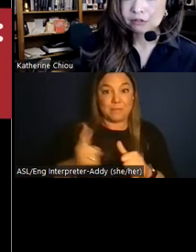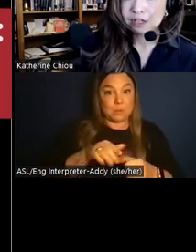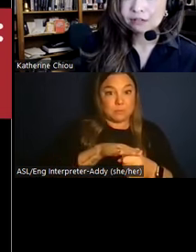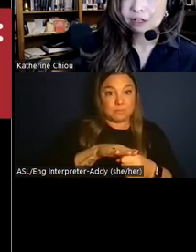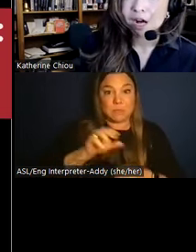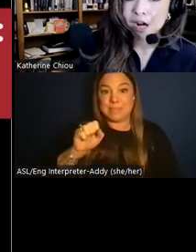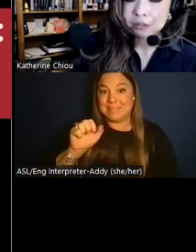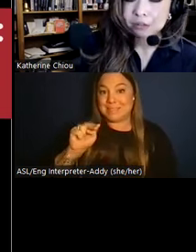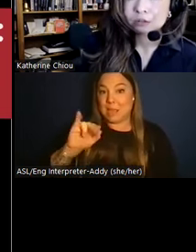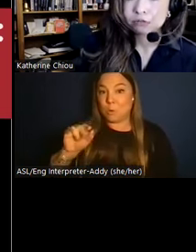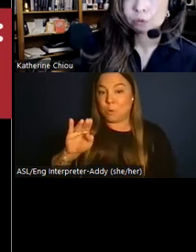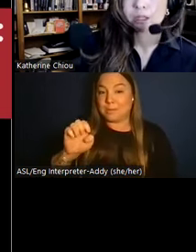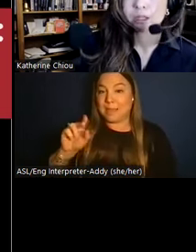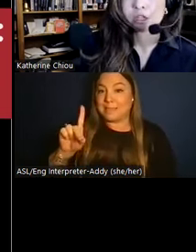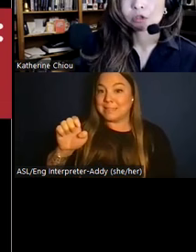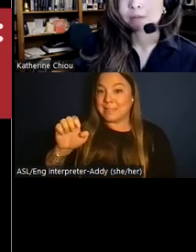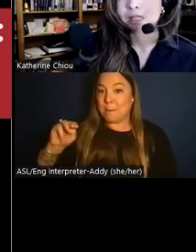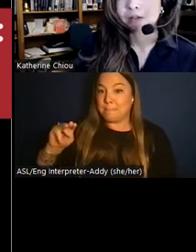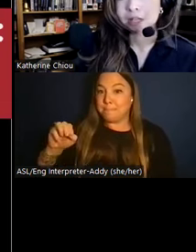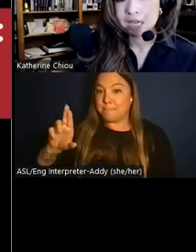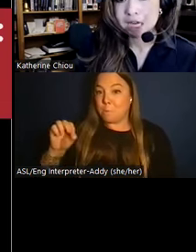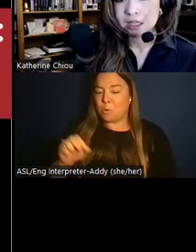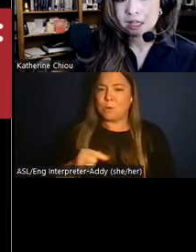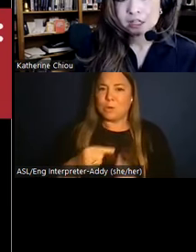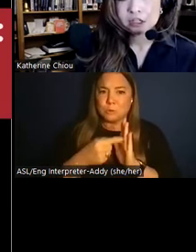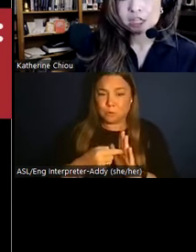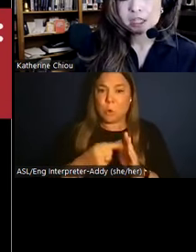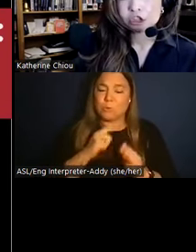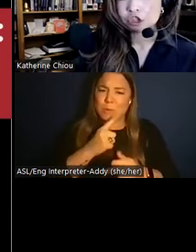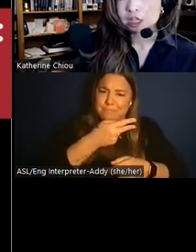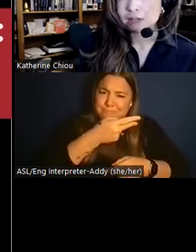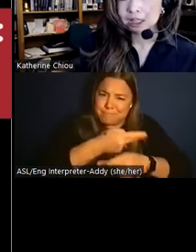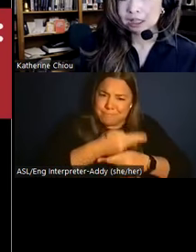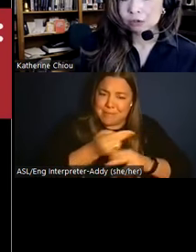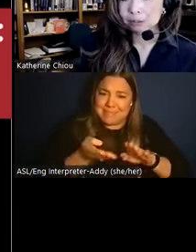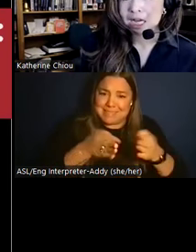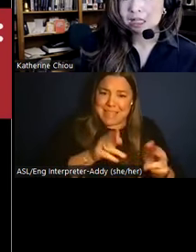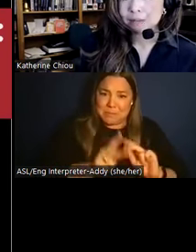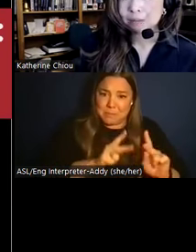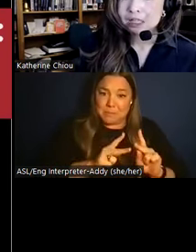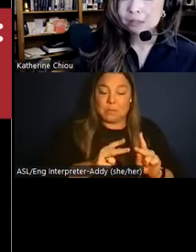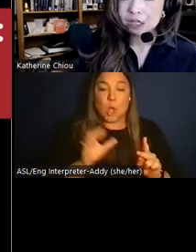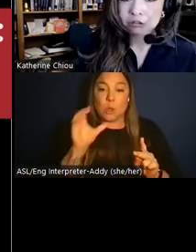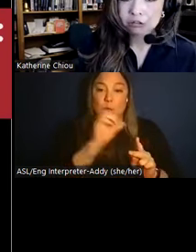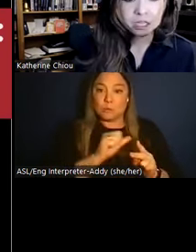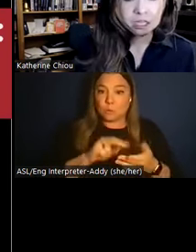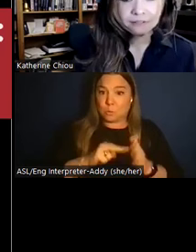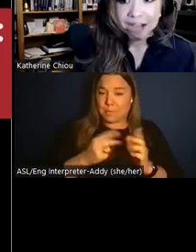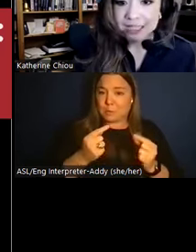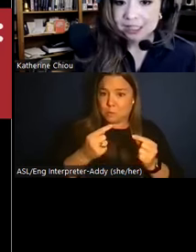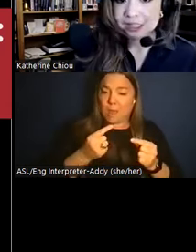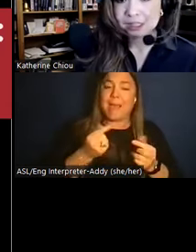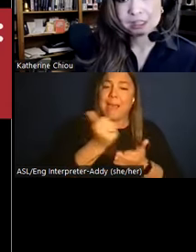reveal a very complex ritualistic treatment of the dead, suggesting a journey of the elite's remains, possibly across